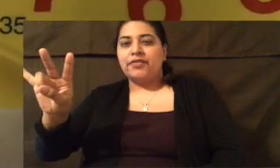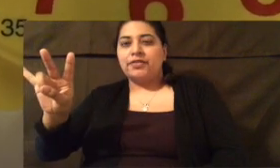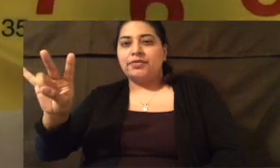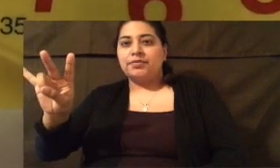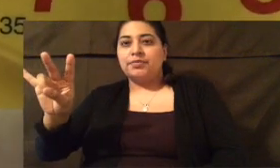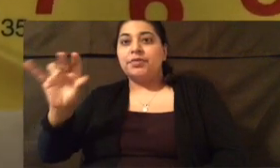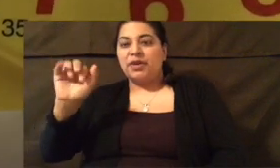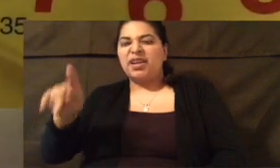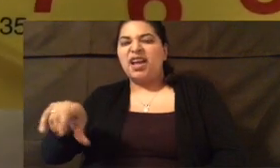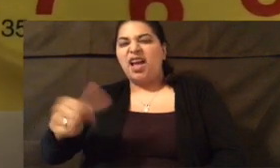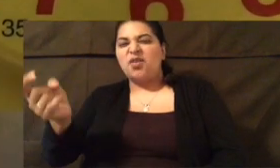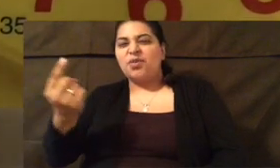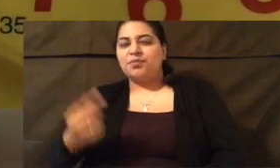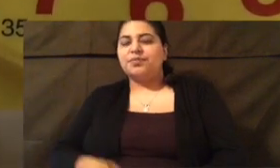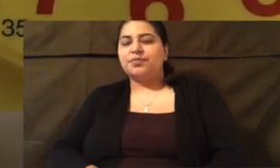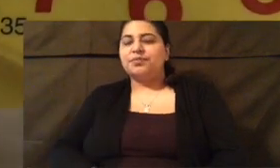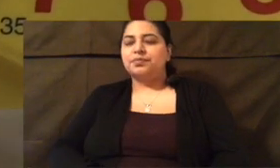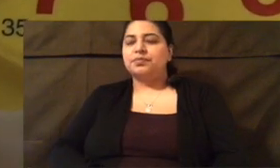8, 37. Let's do another one.